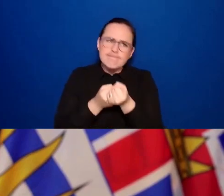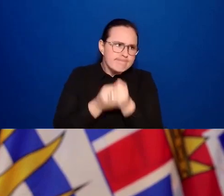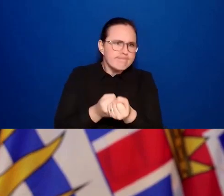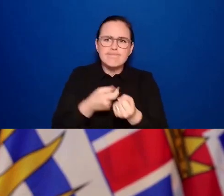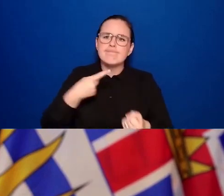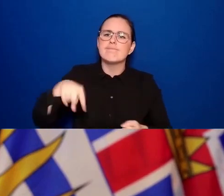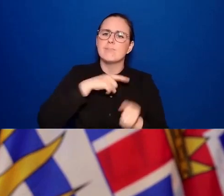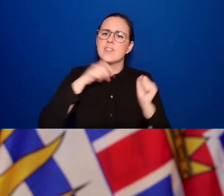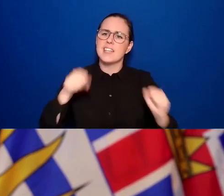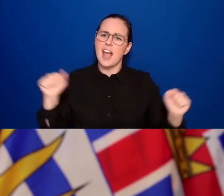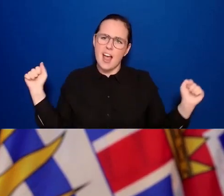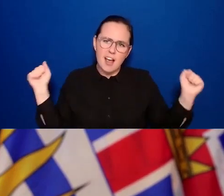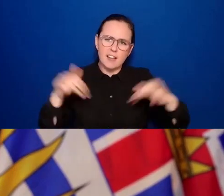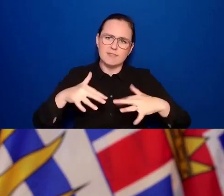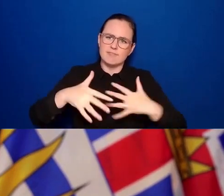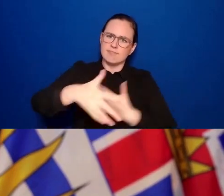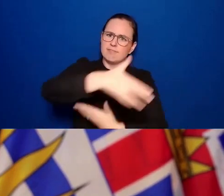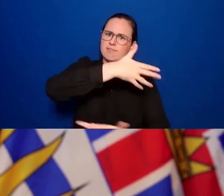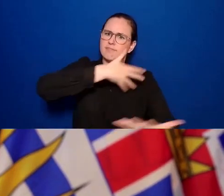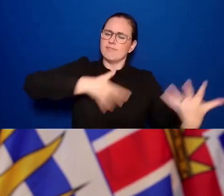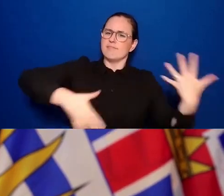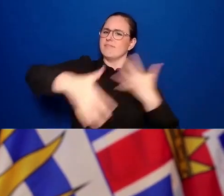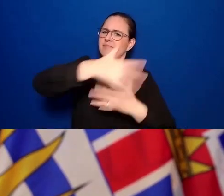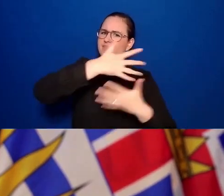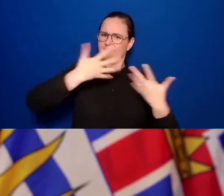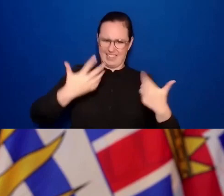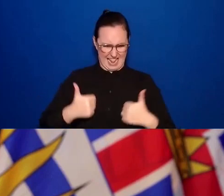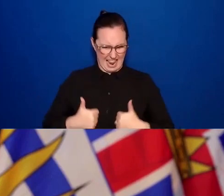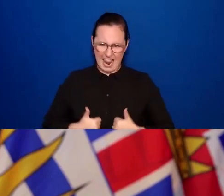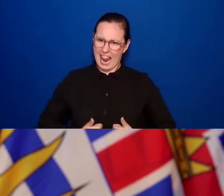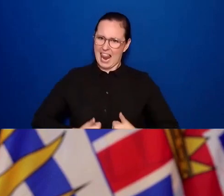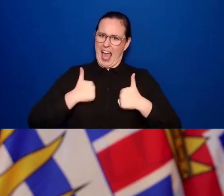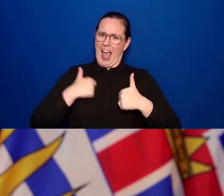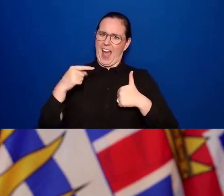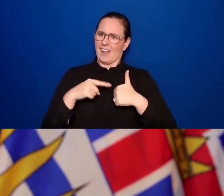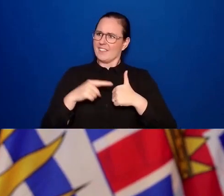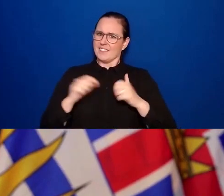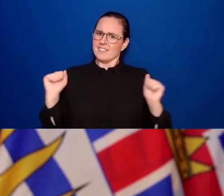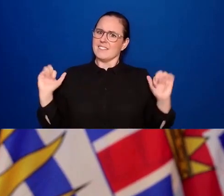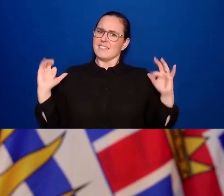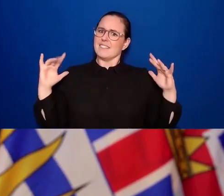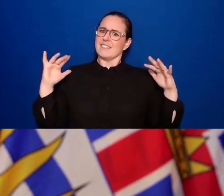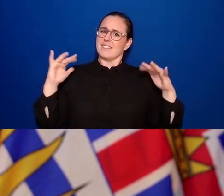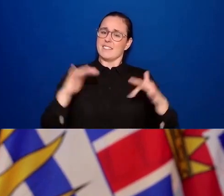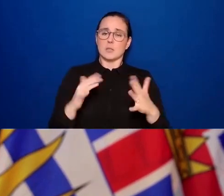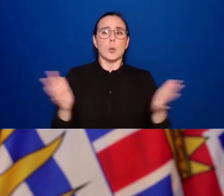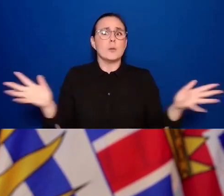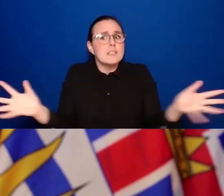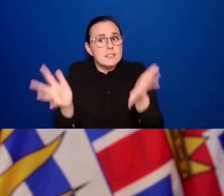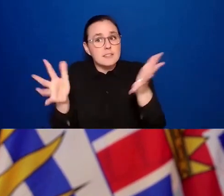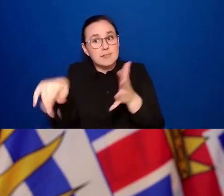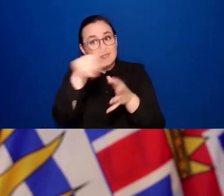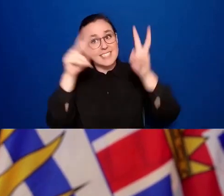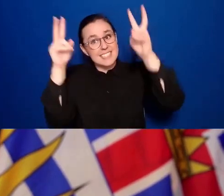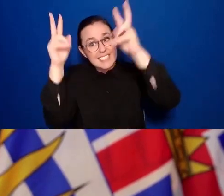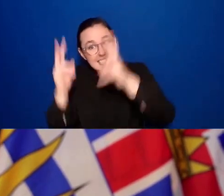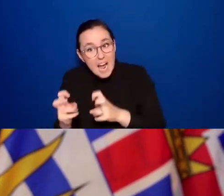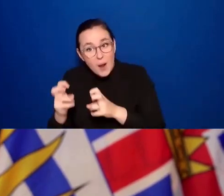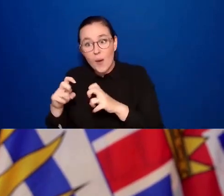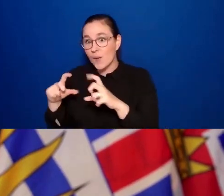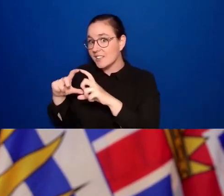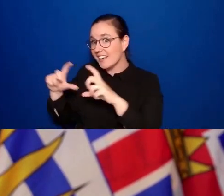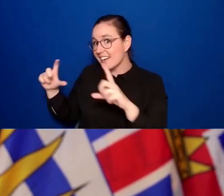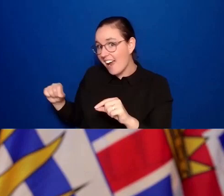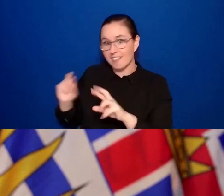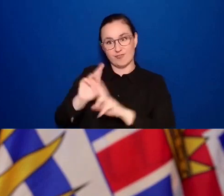that we need in our lives. So I encourage everybody to download their vaccine card over the next few days. And